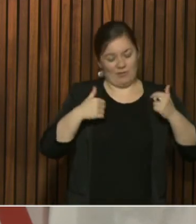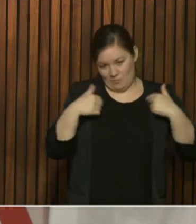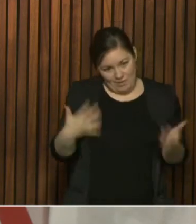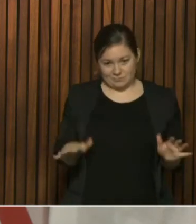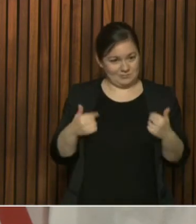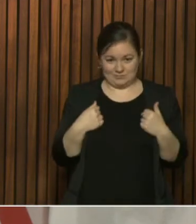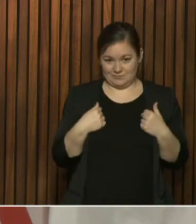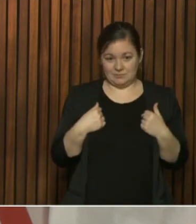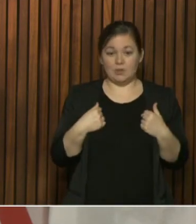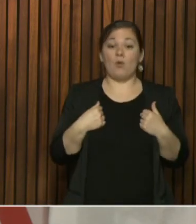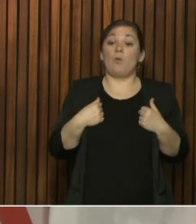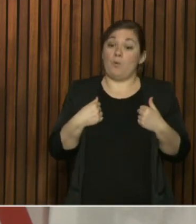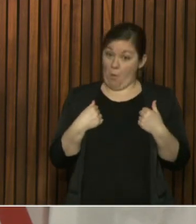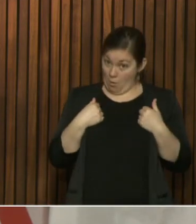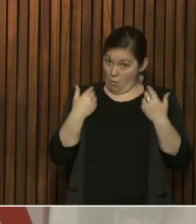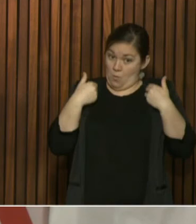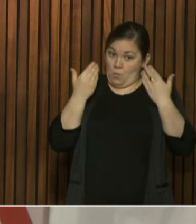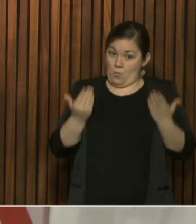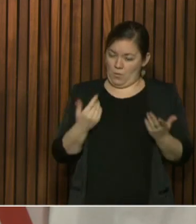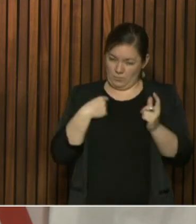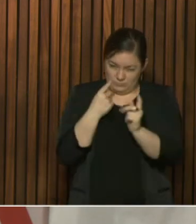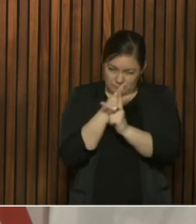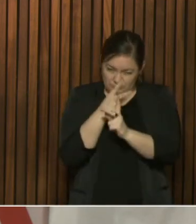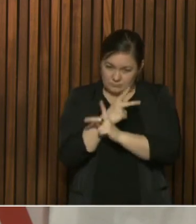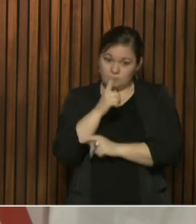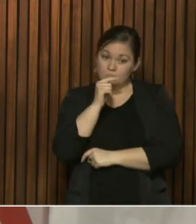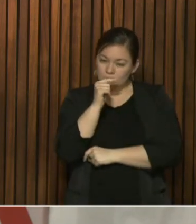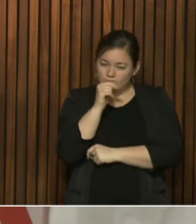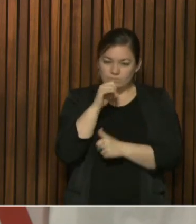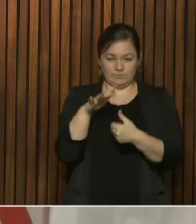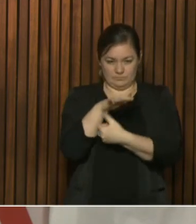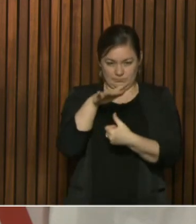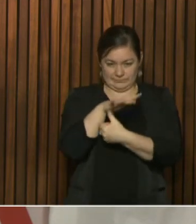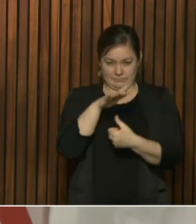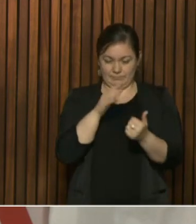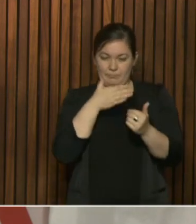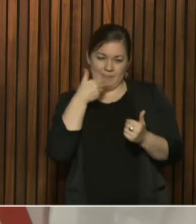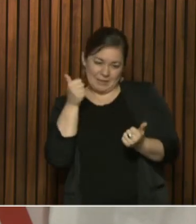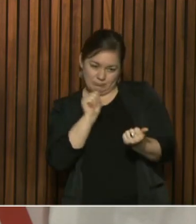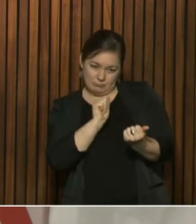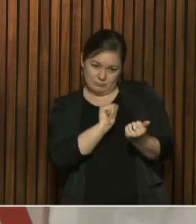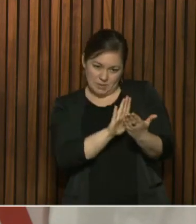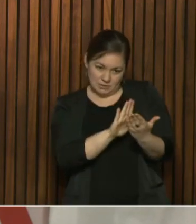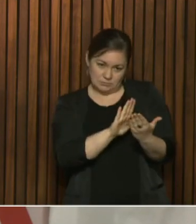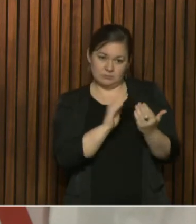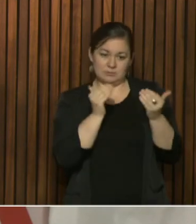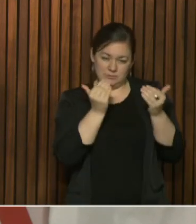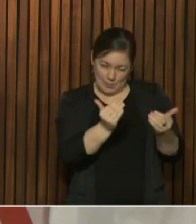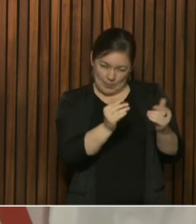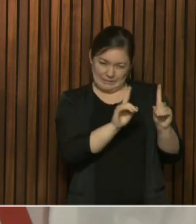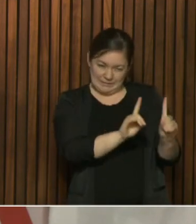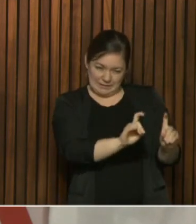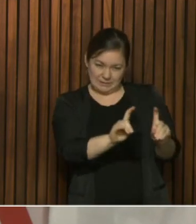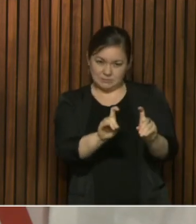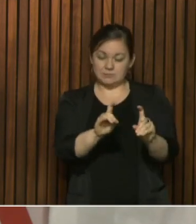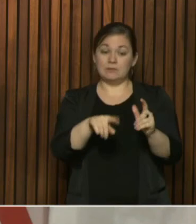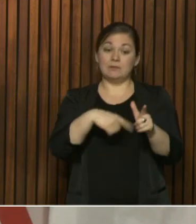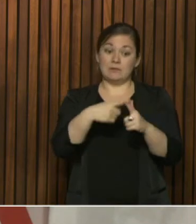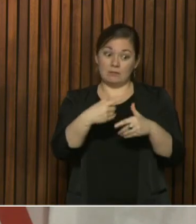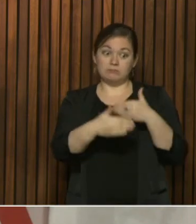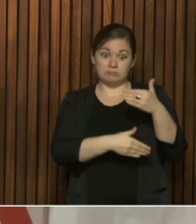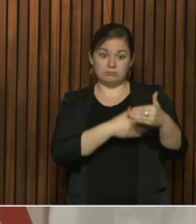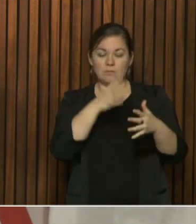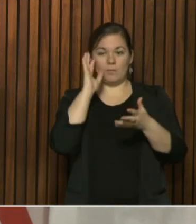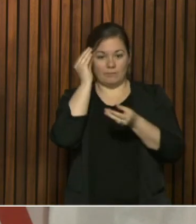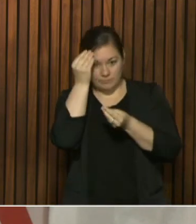the strategies approved, then we will communicate out to the field. And for example, we know long-term care